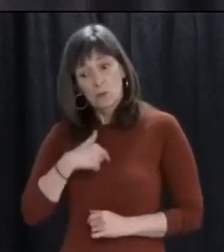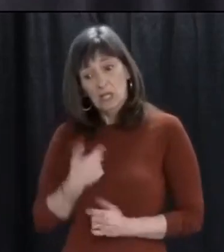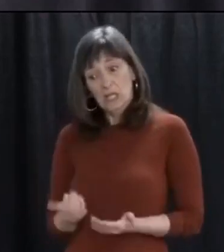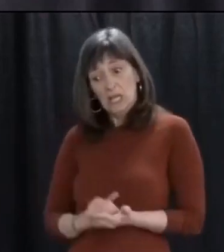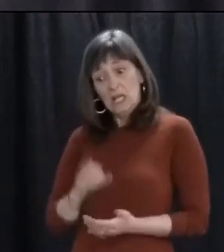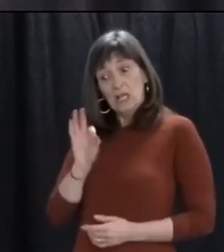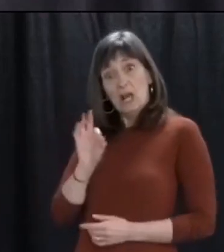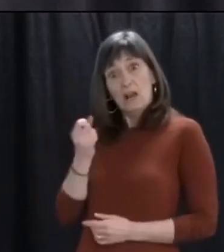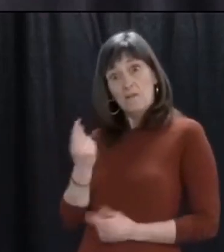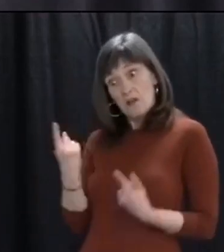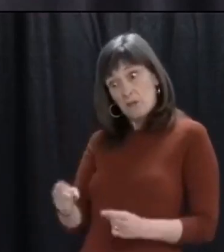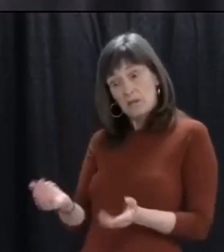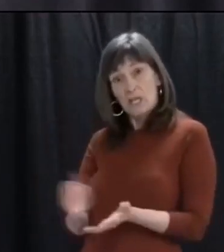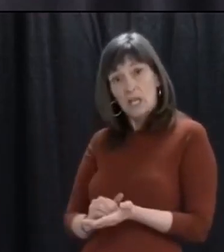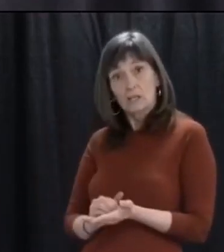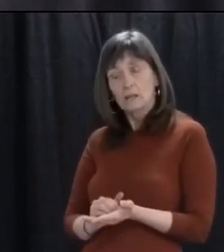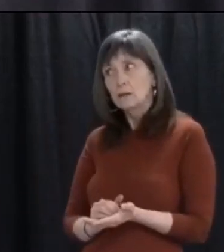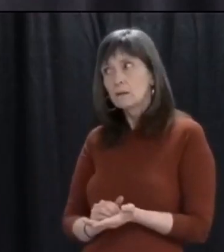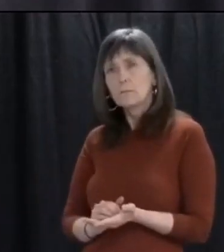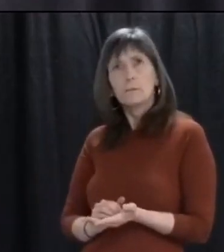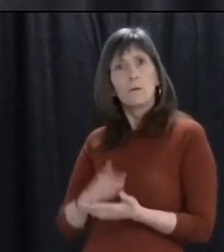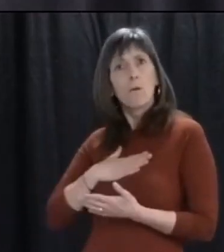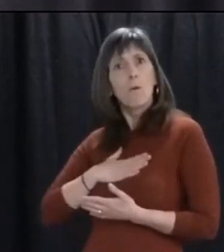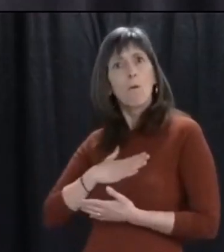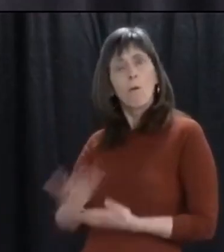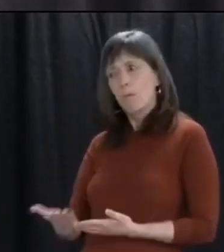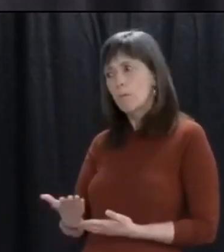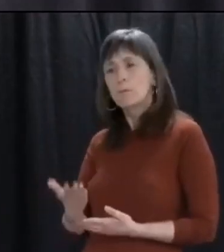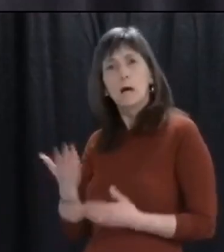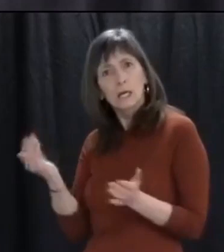in 9-11, we would do it again.